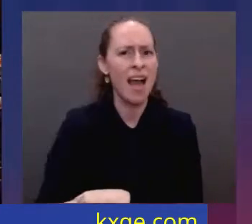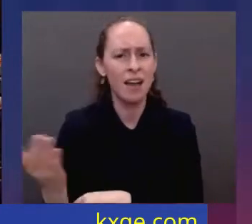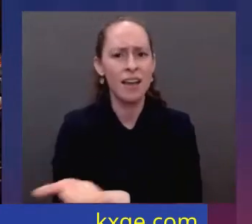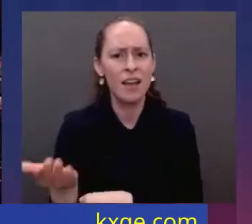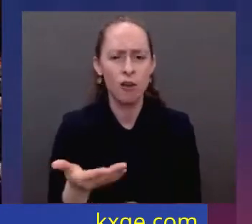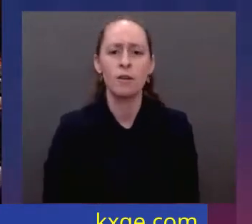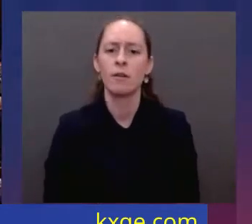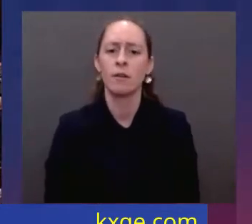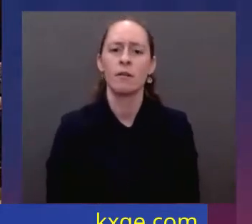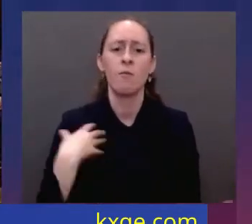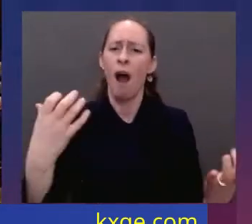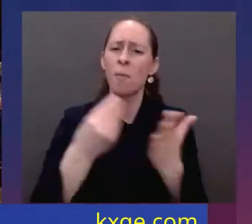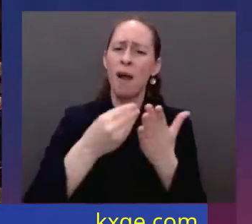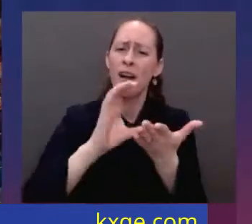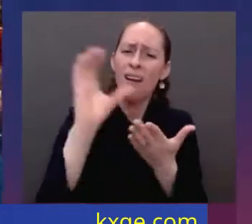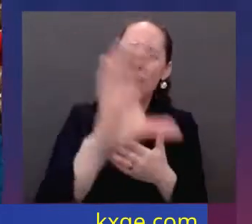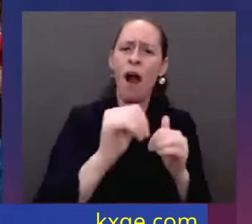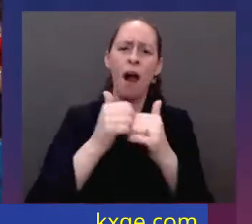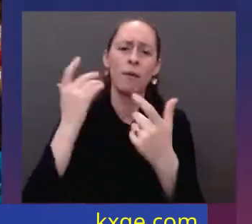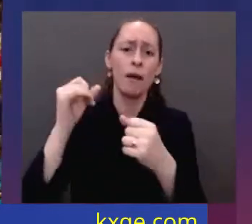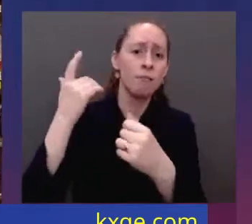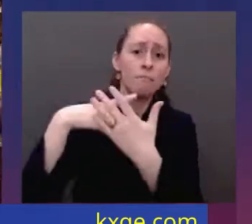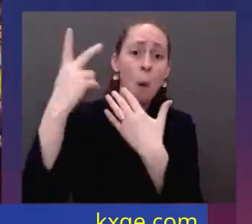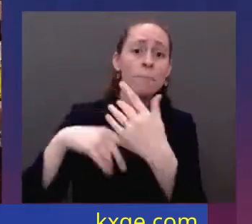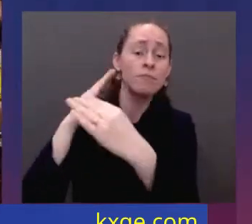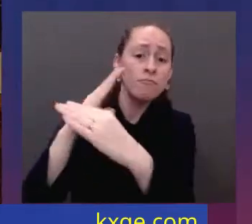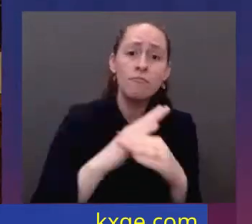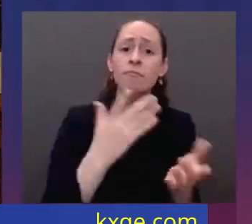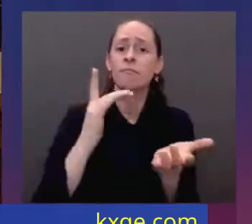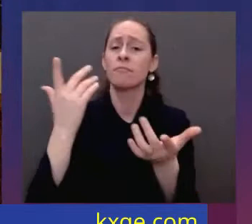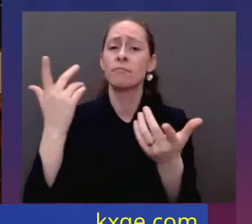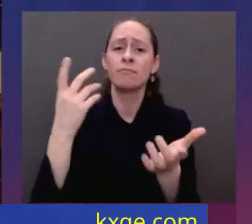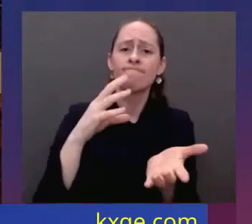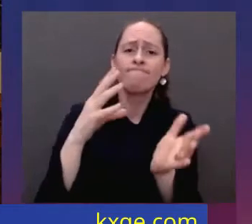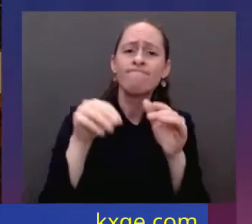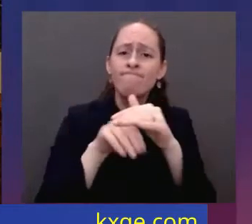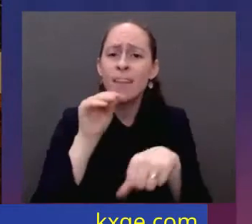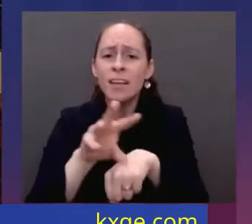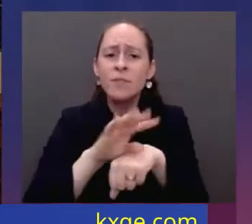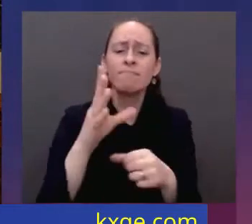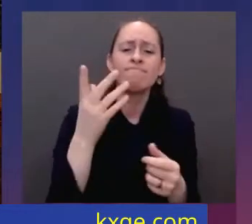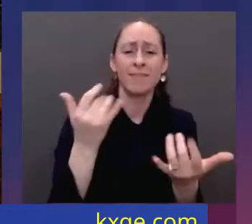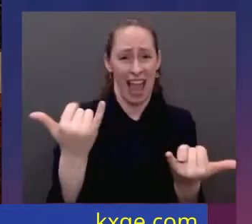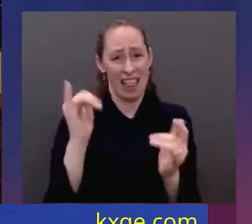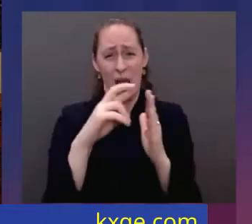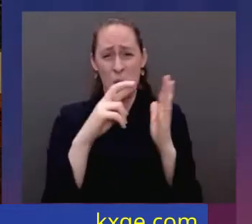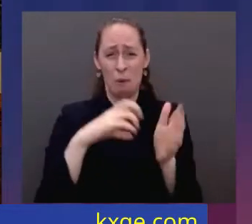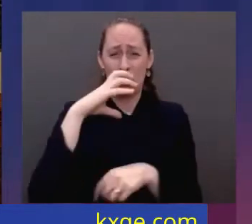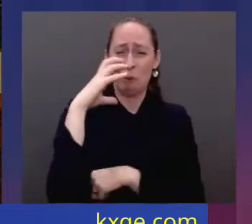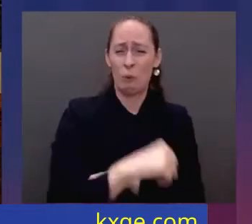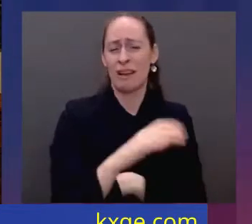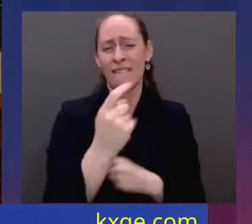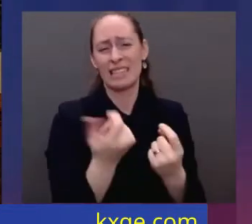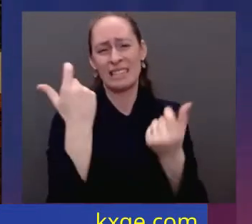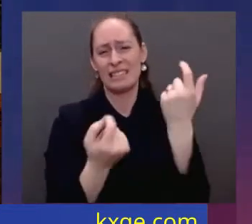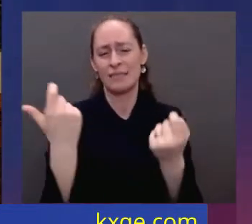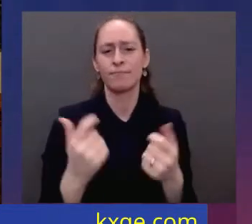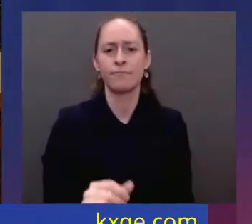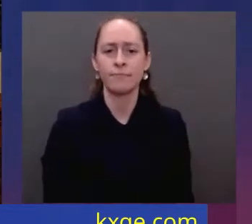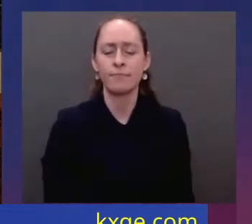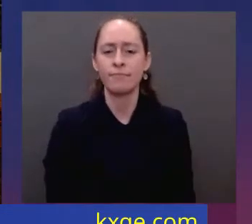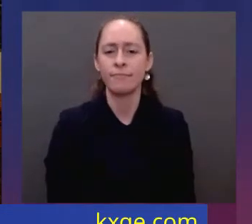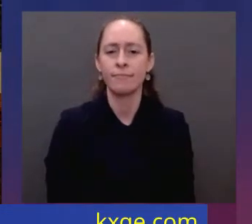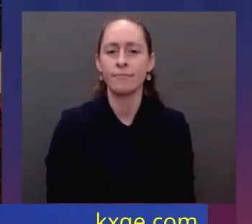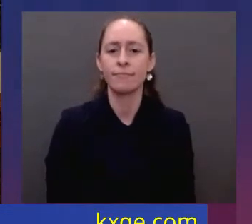for prevention, treatment, harm reduction, and recovery. Get rid of outdated rules and stop doctors and stop doctors prescribing treatments.